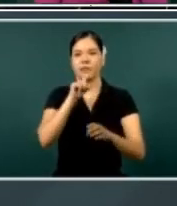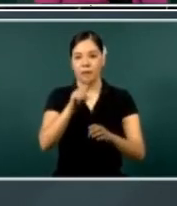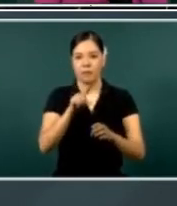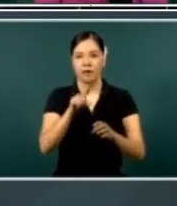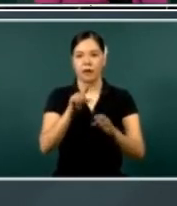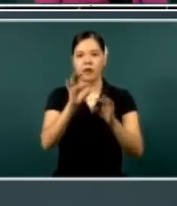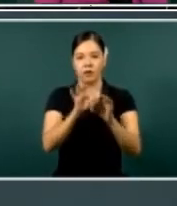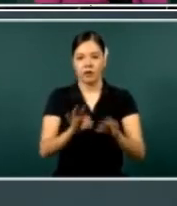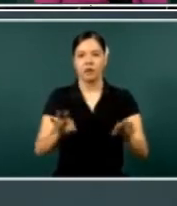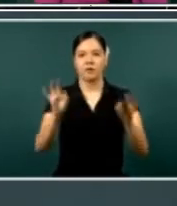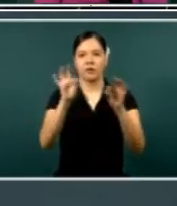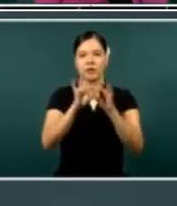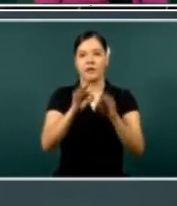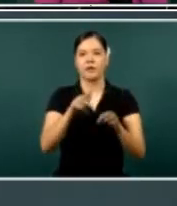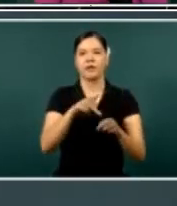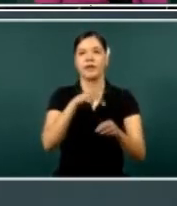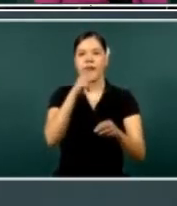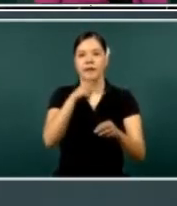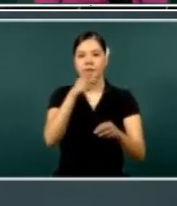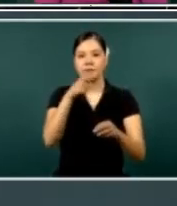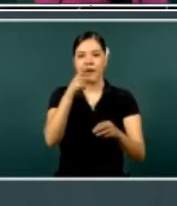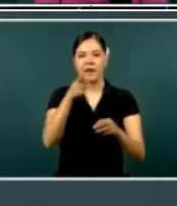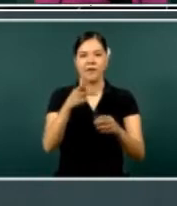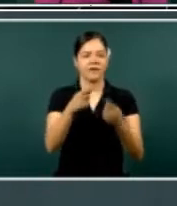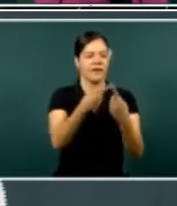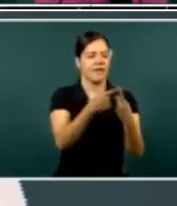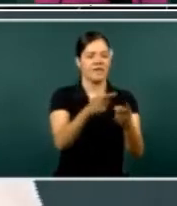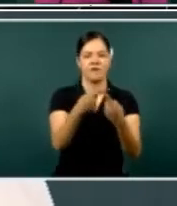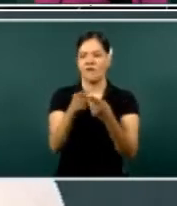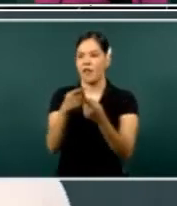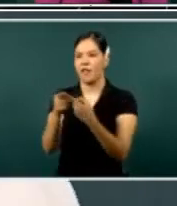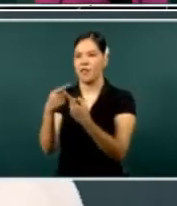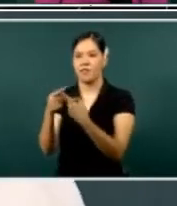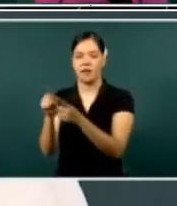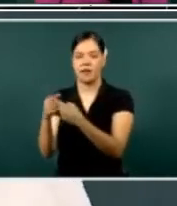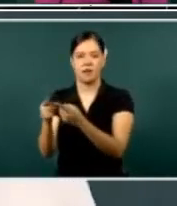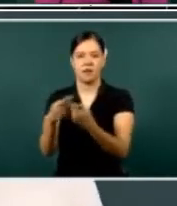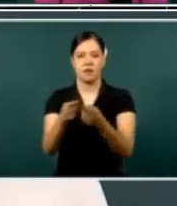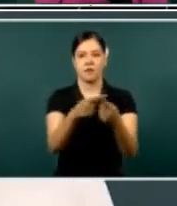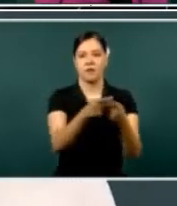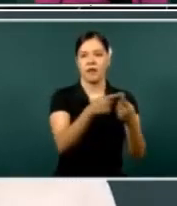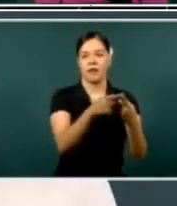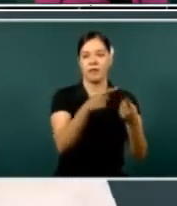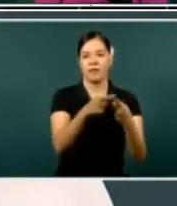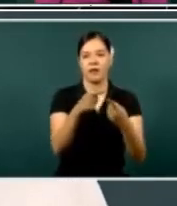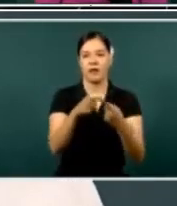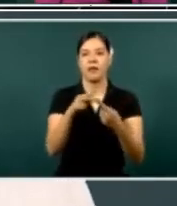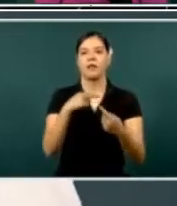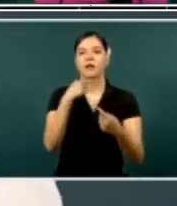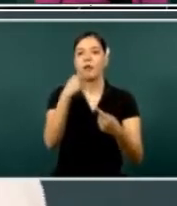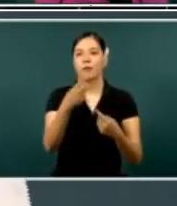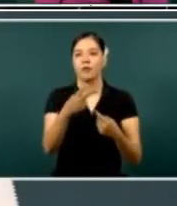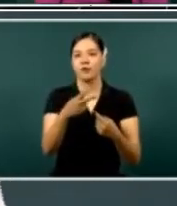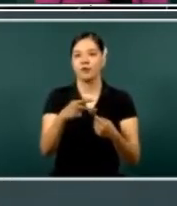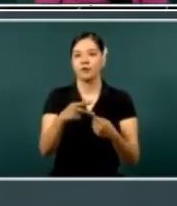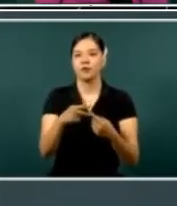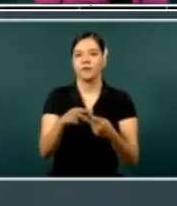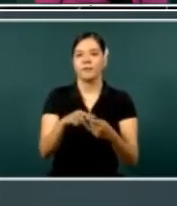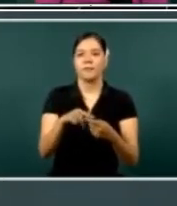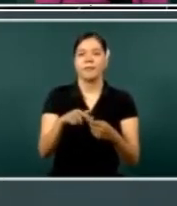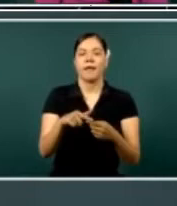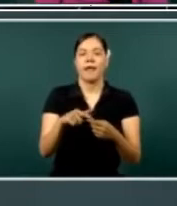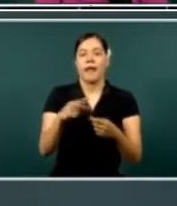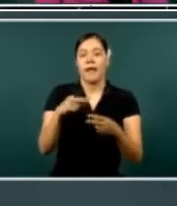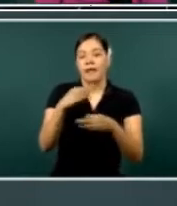that has been, uh, with the, uh, federal, uh, government and our nation. And that, uh, and that